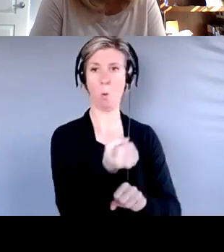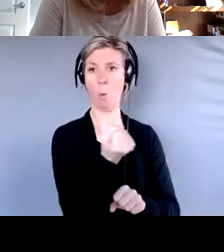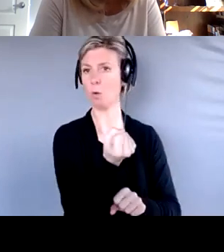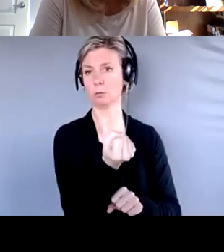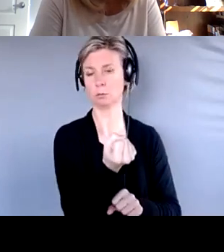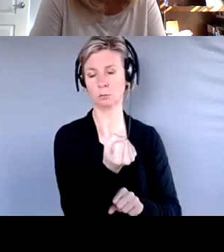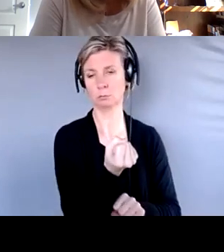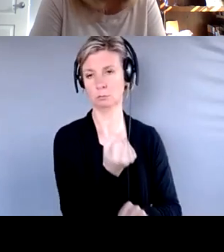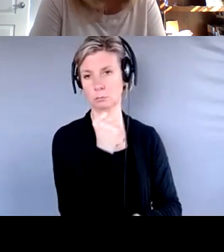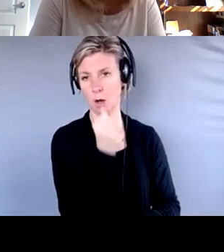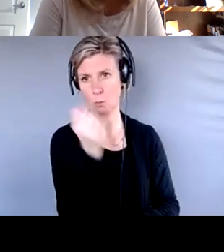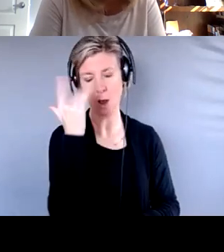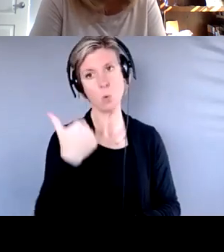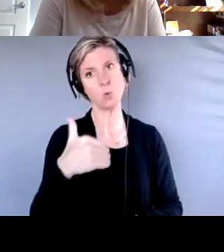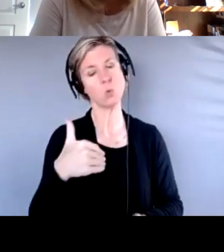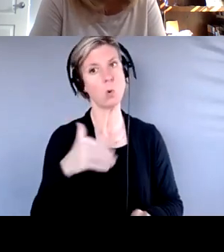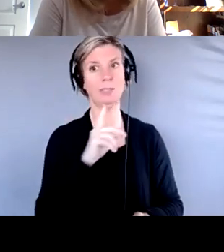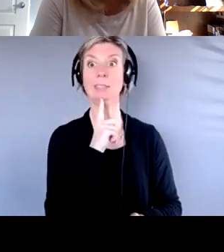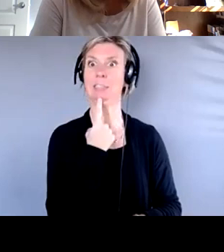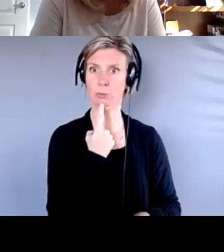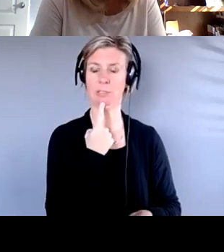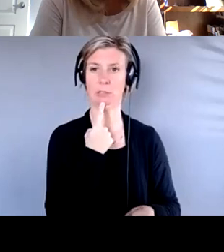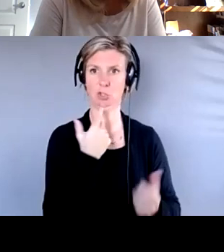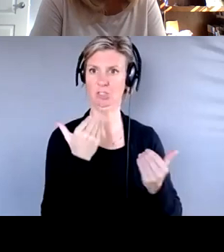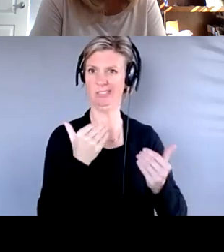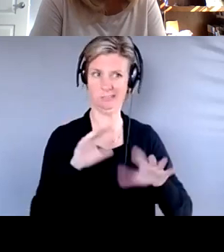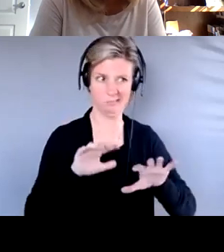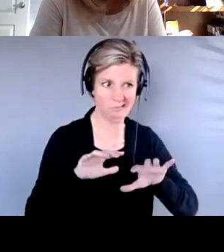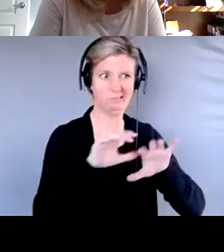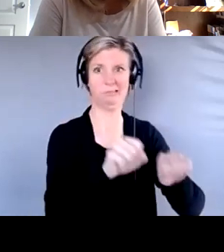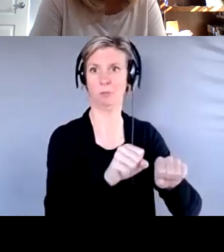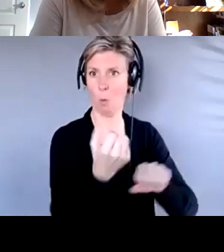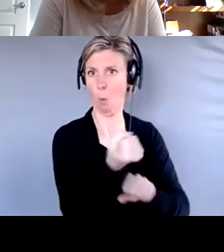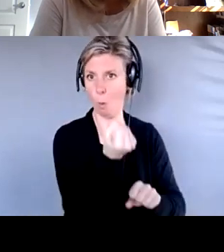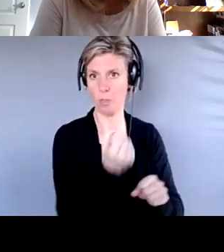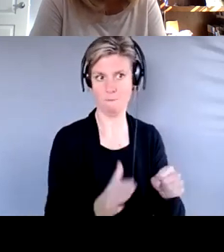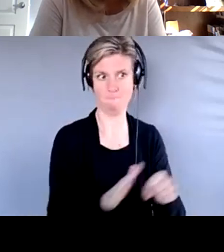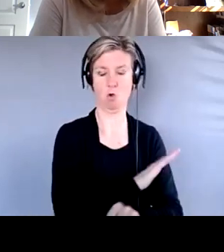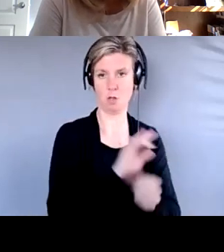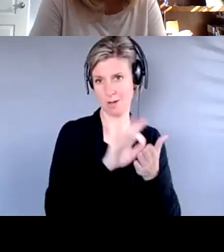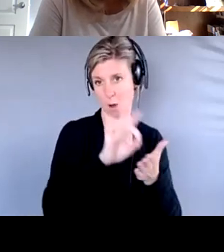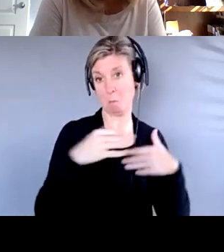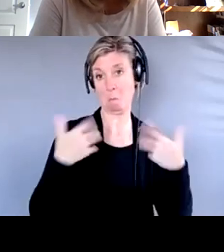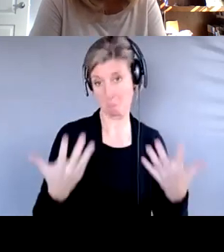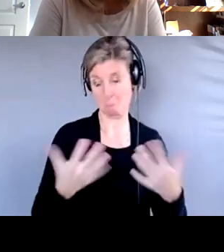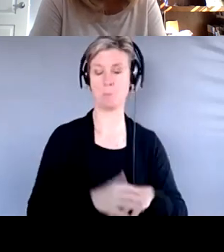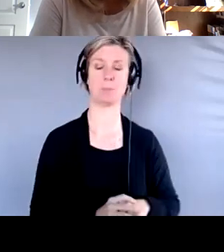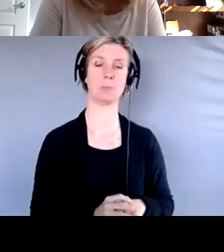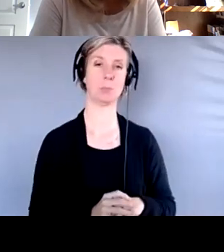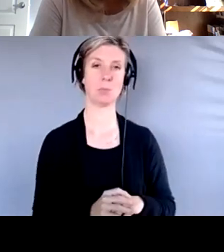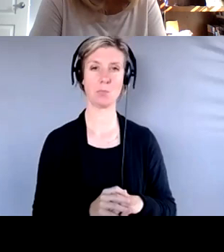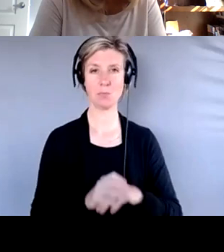significant act. Um, that being said, you know, if there are, Kate, there could be situations where,